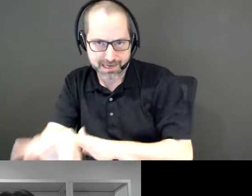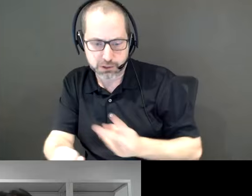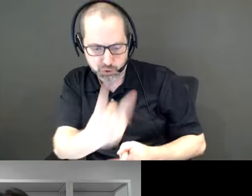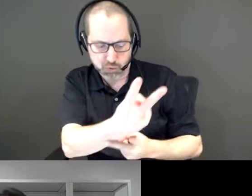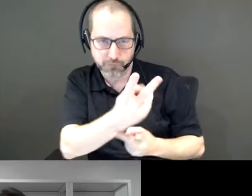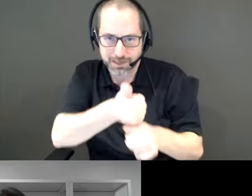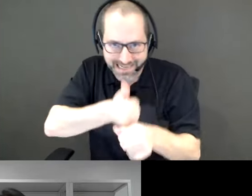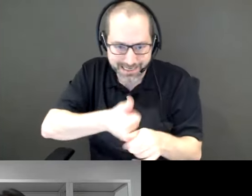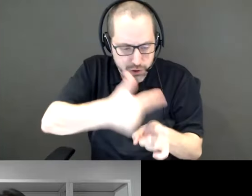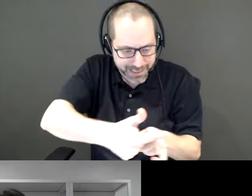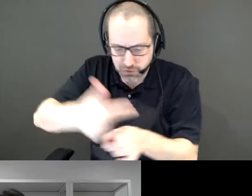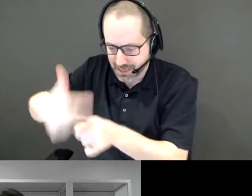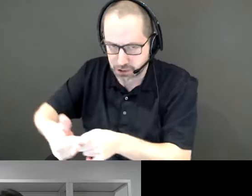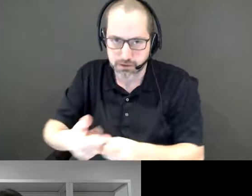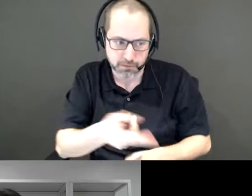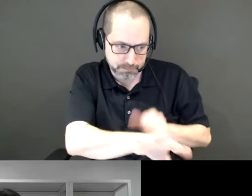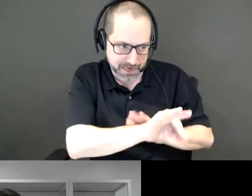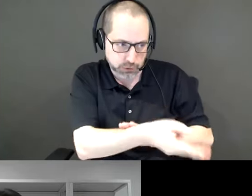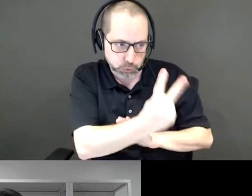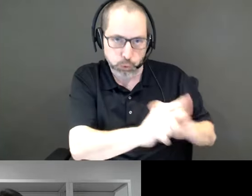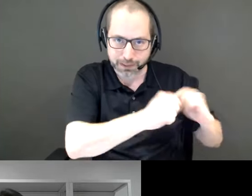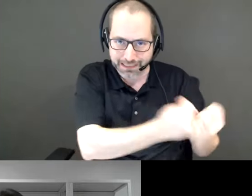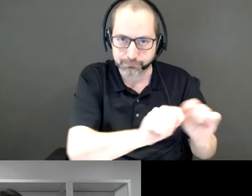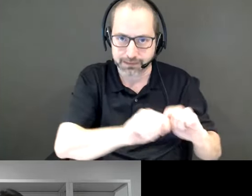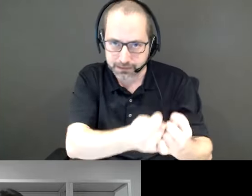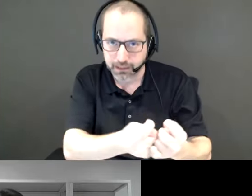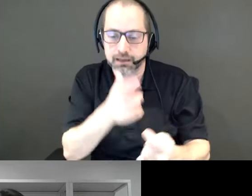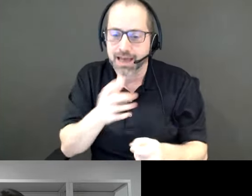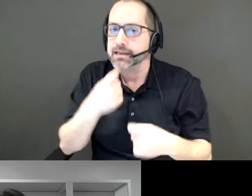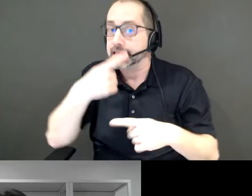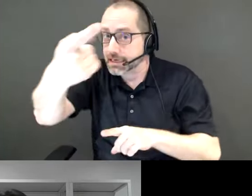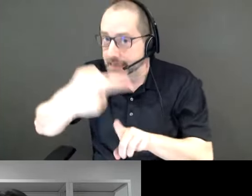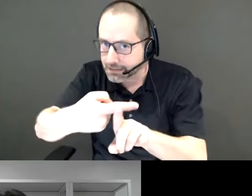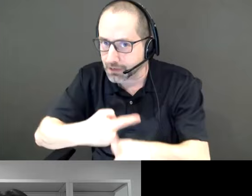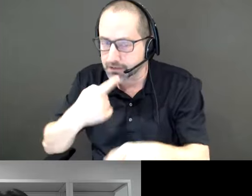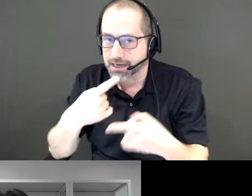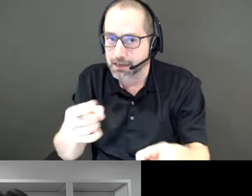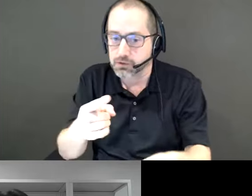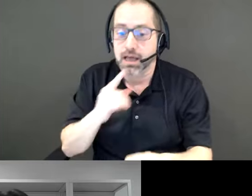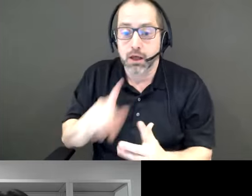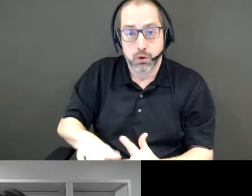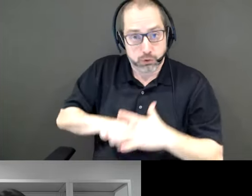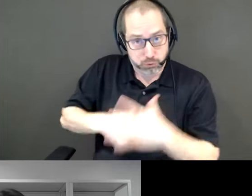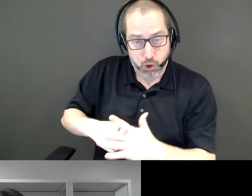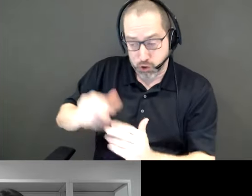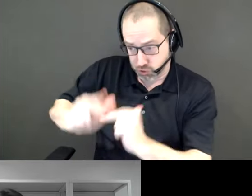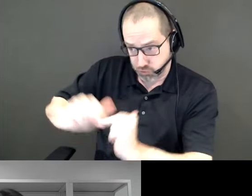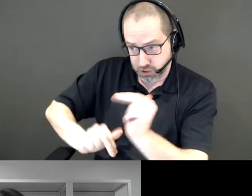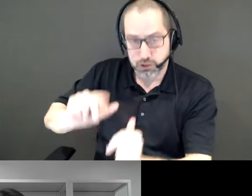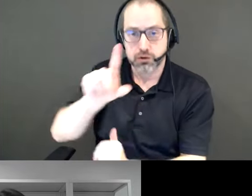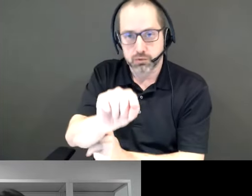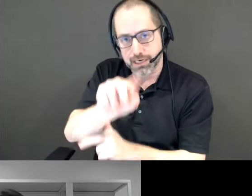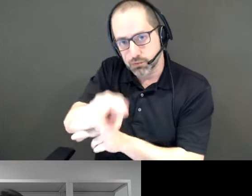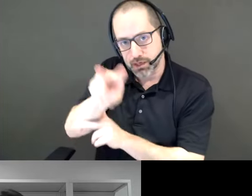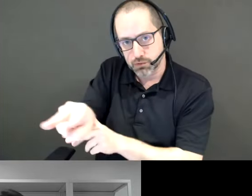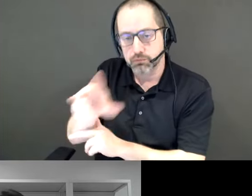which will be announced next month. And the winning proposals are planned to be constructed in 2022. They'll not only enhance